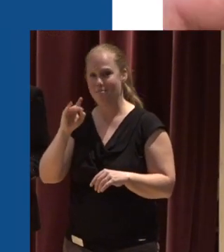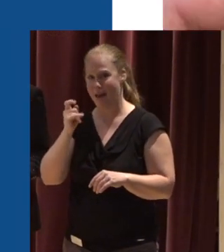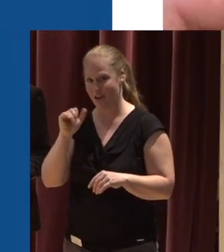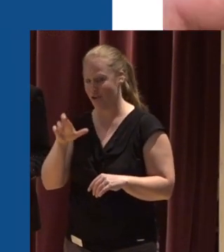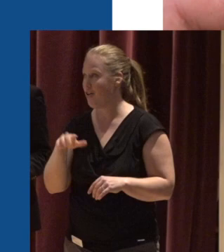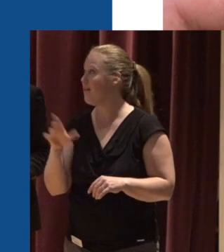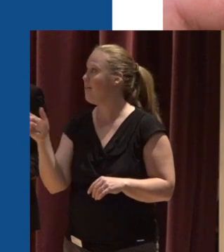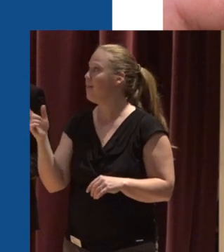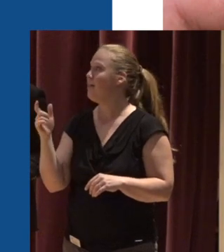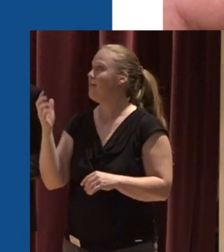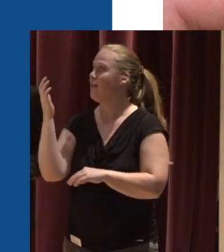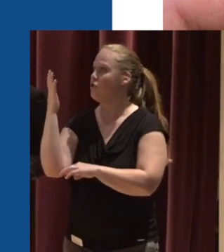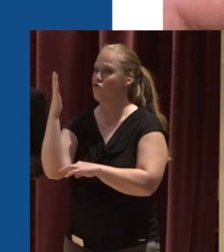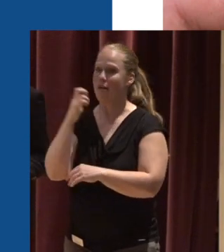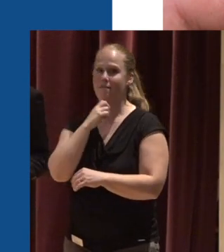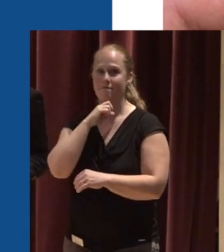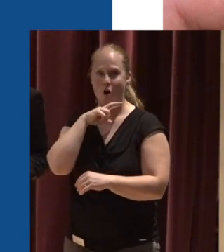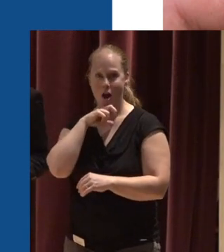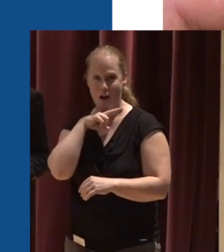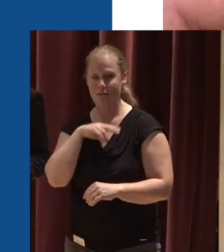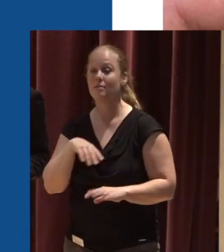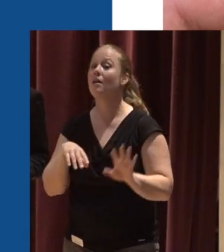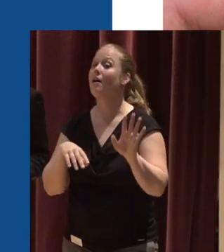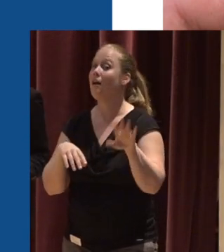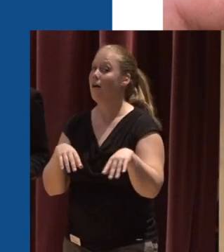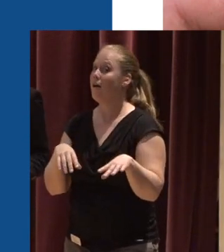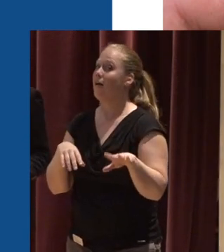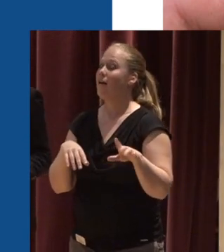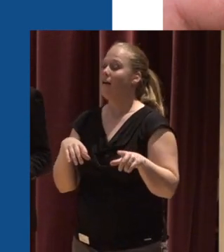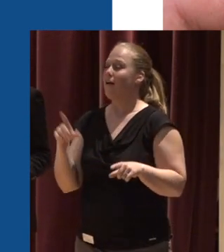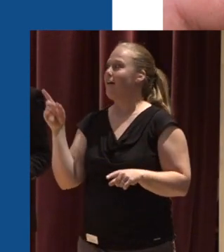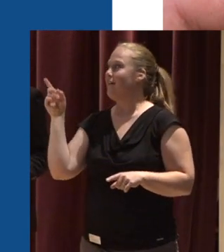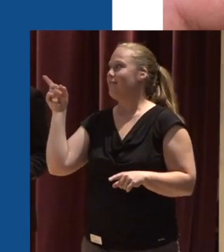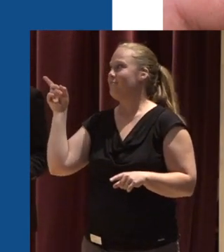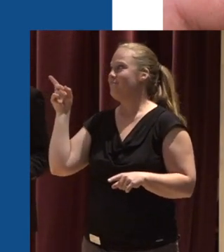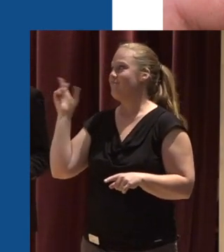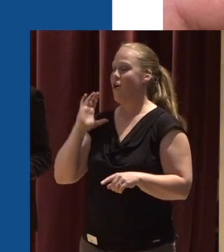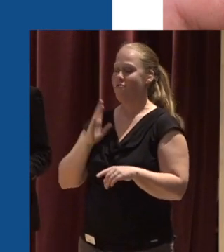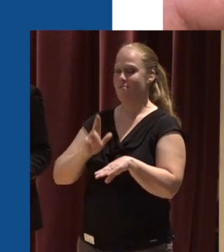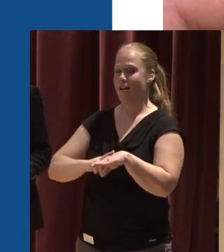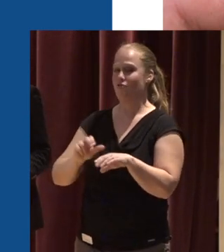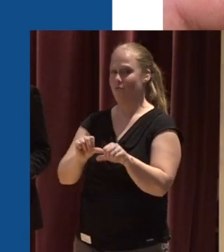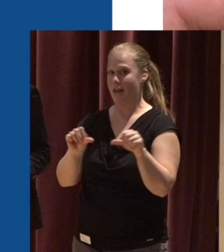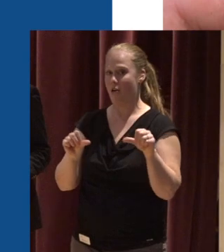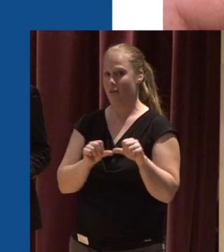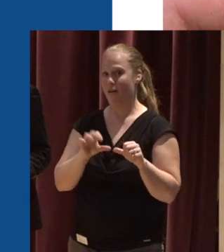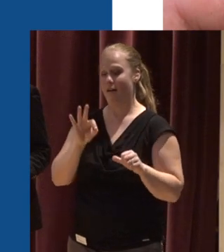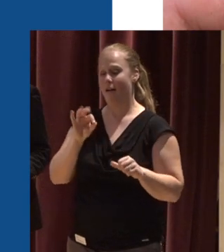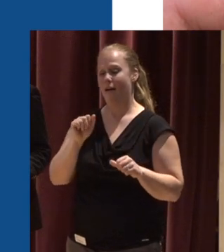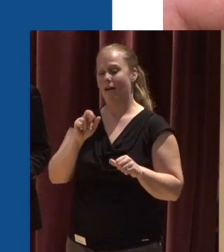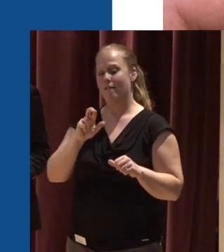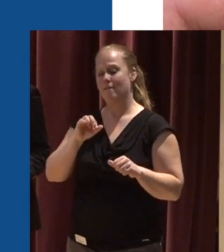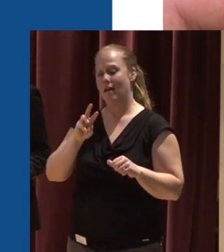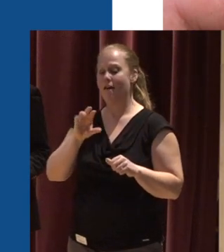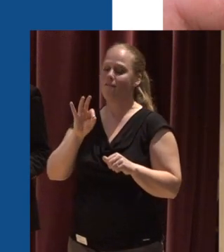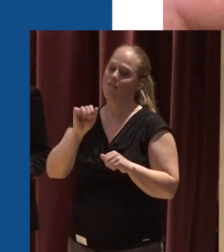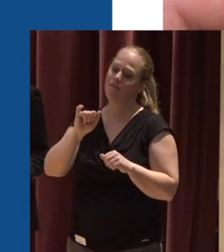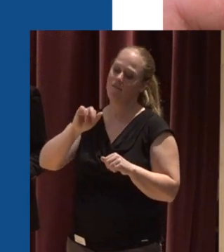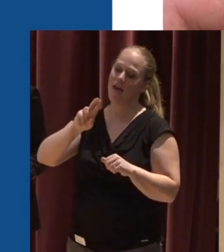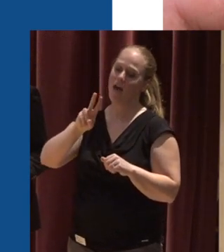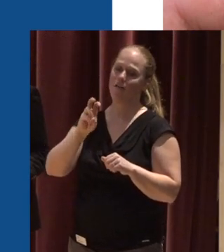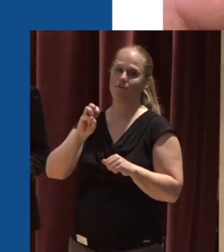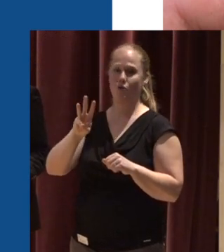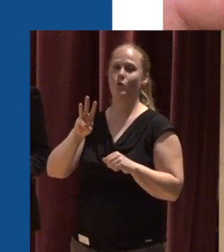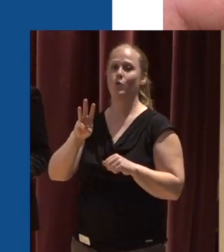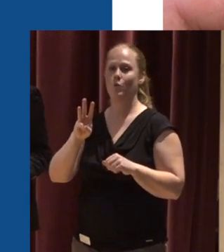Tree frogs One side note One great side note about these guys Is in our natural area Fairview wetland actually We had thousands of baby